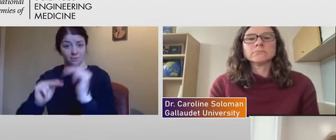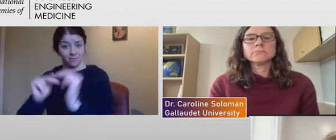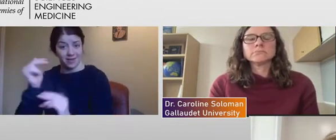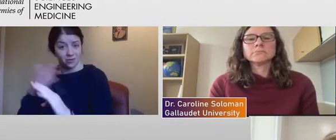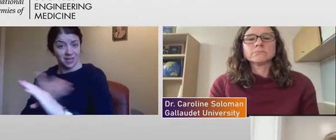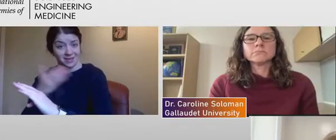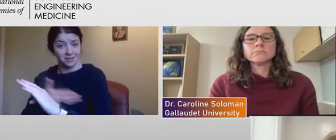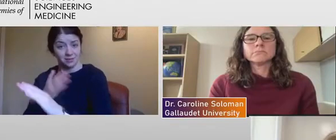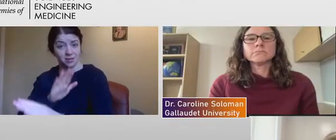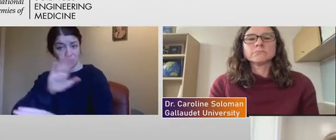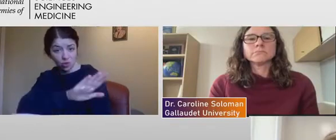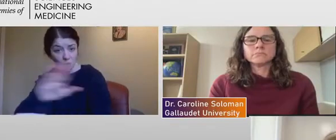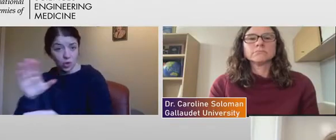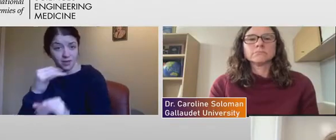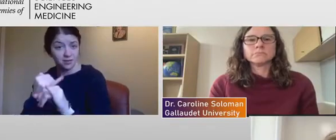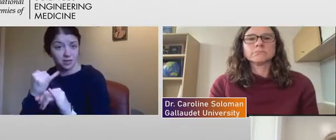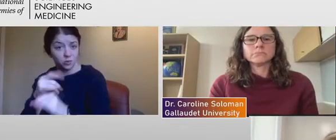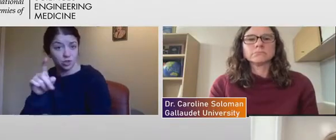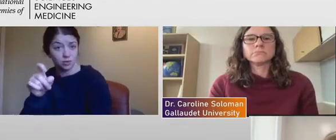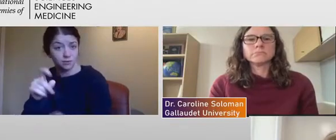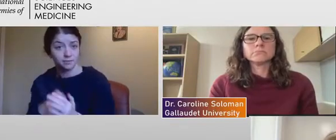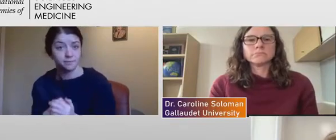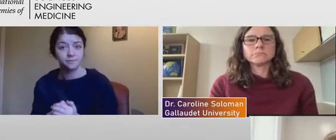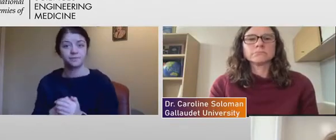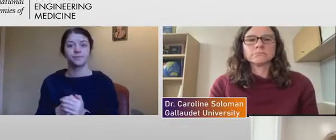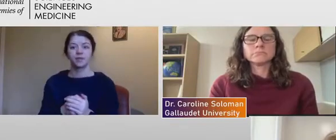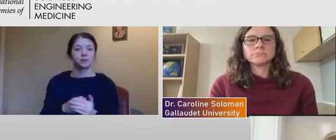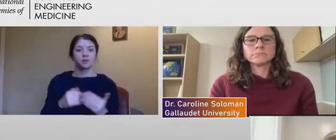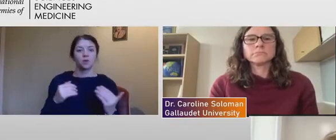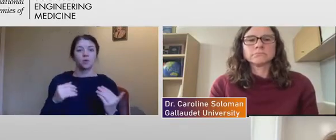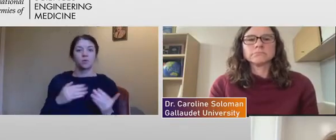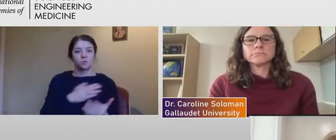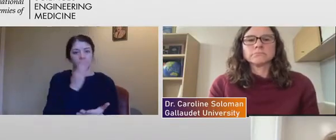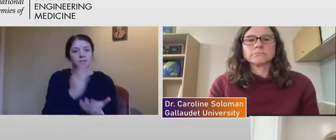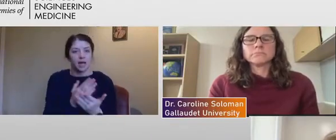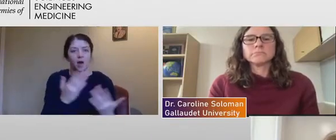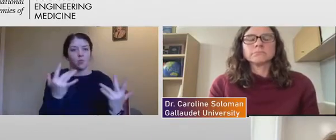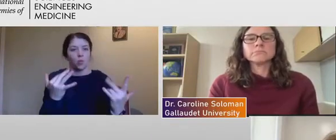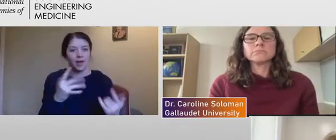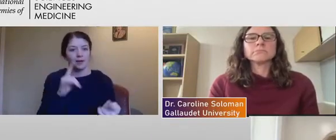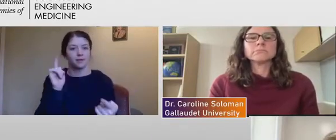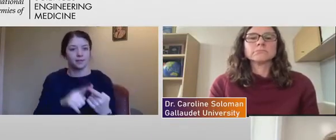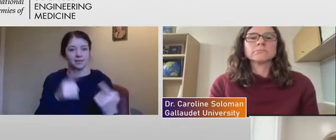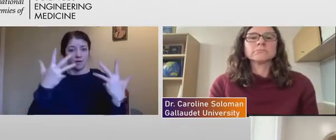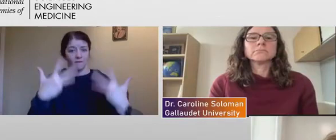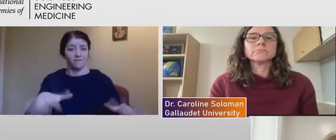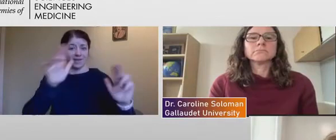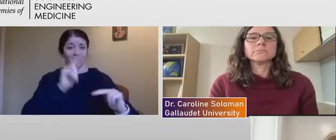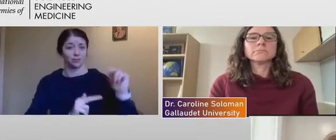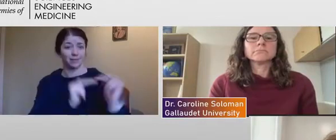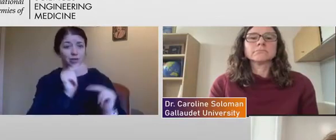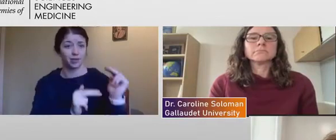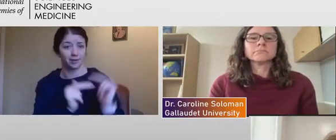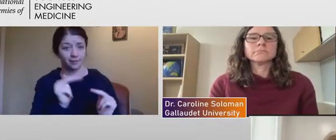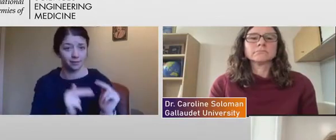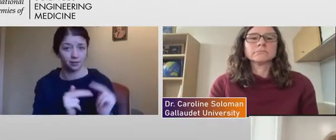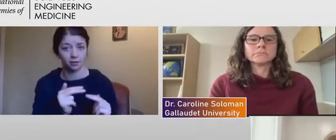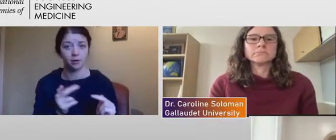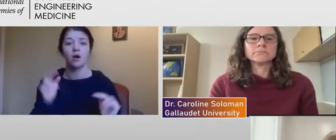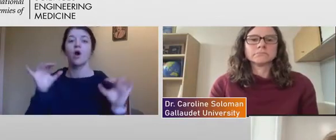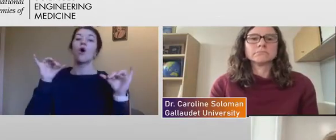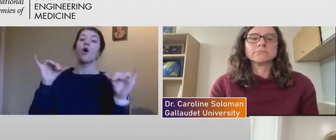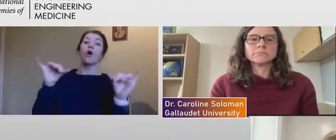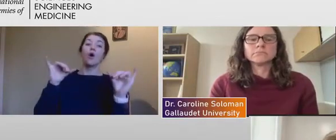let's not wait until after the building is built to realize some of these